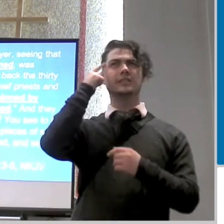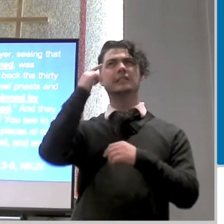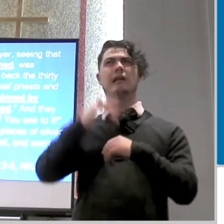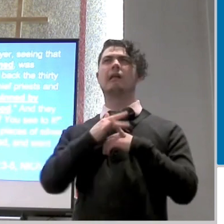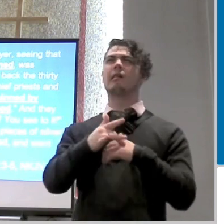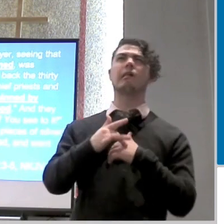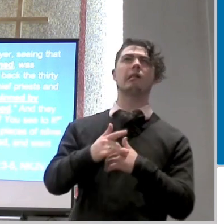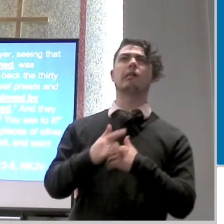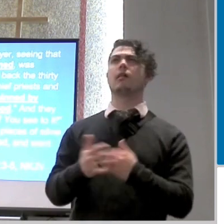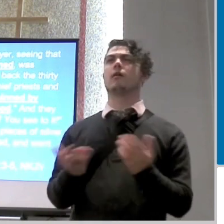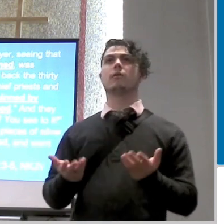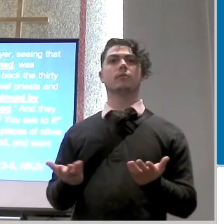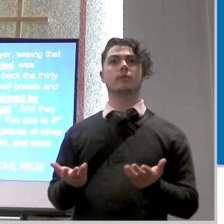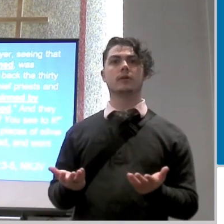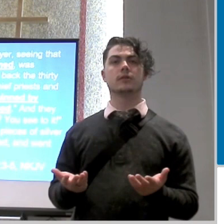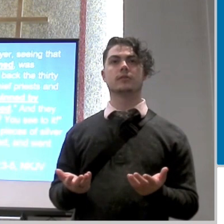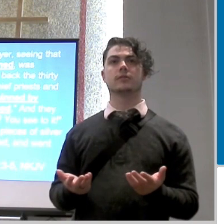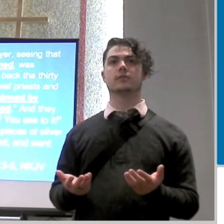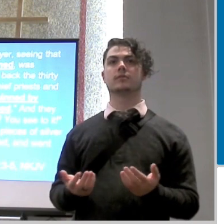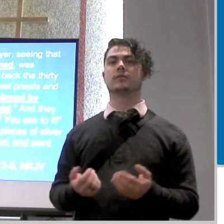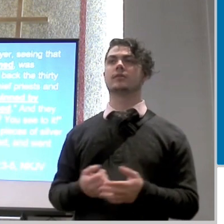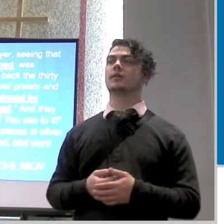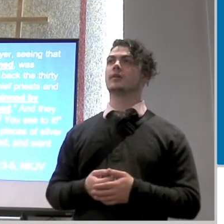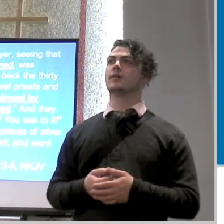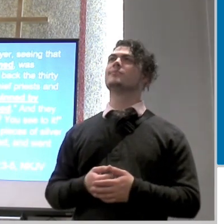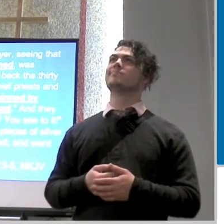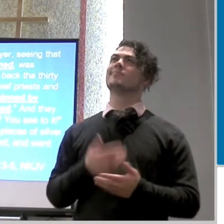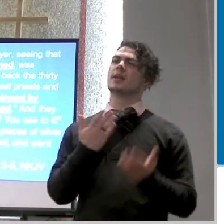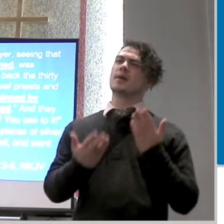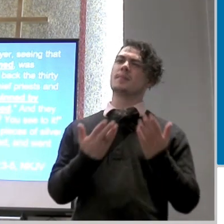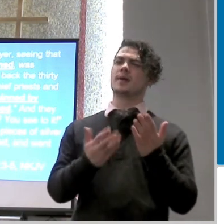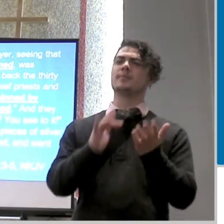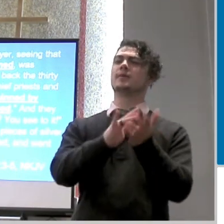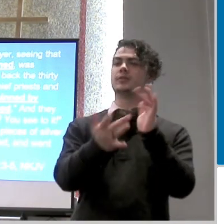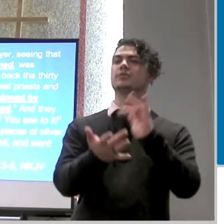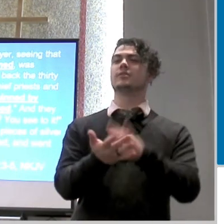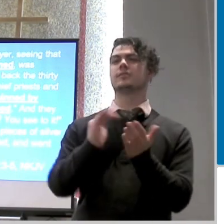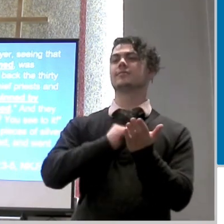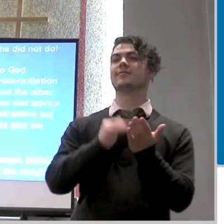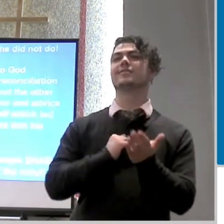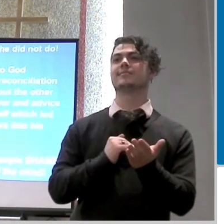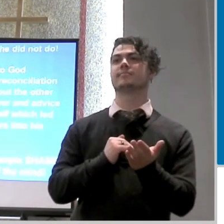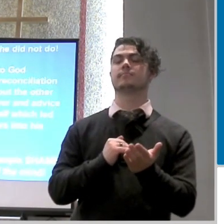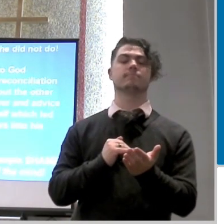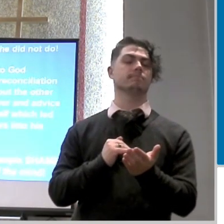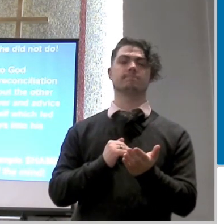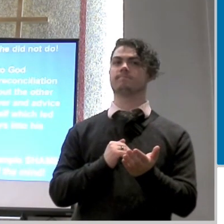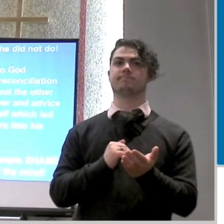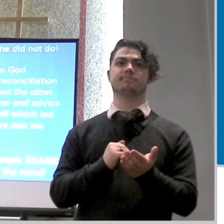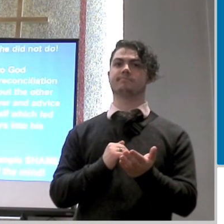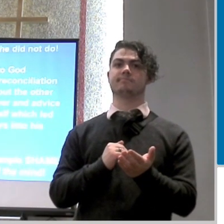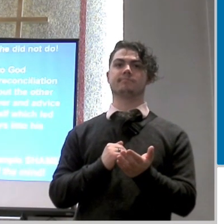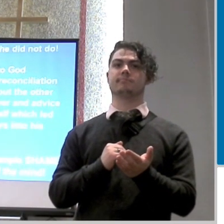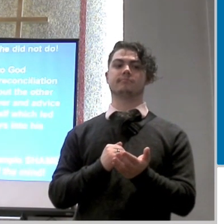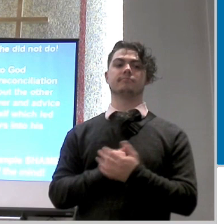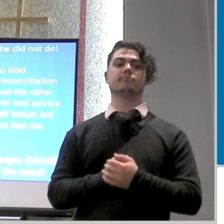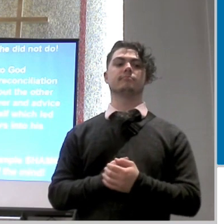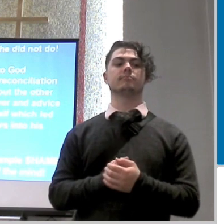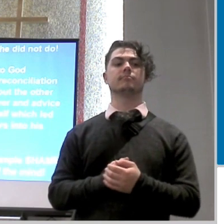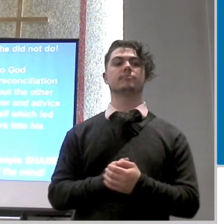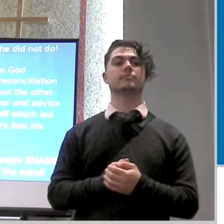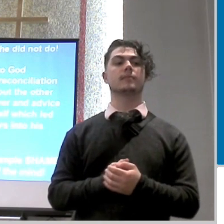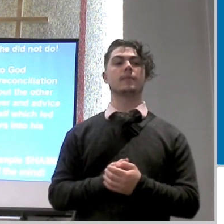not considering or thinking that you know what maybe jesus will give me a second chance he was not thinking that in fact